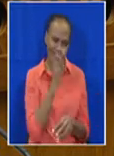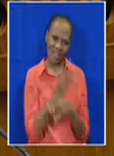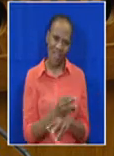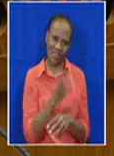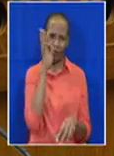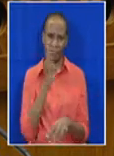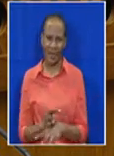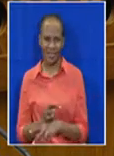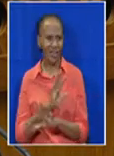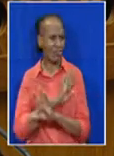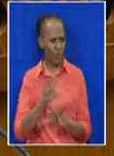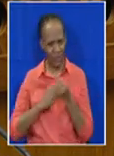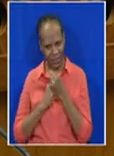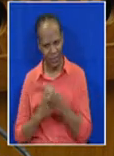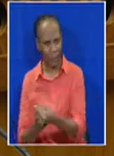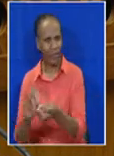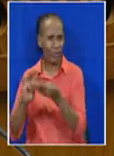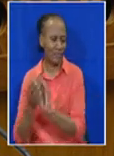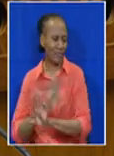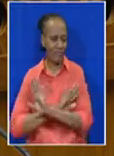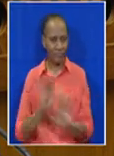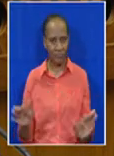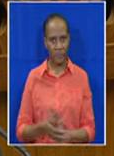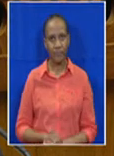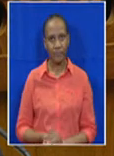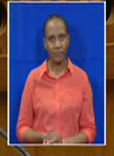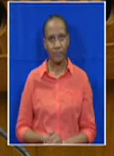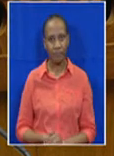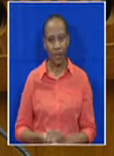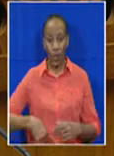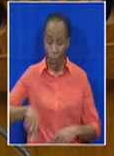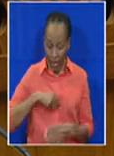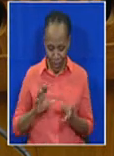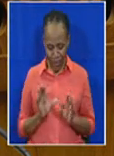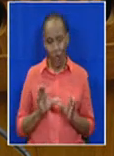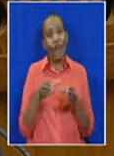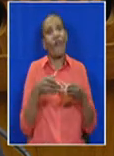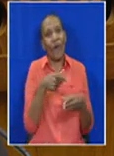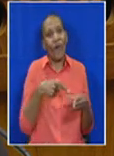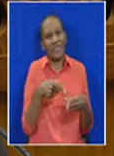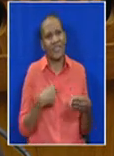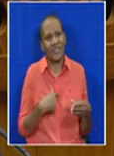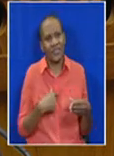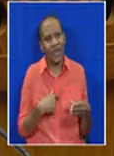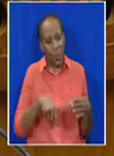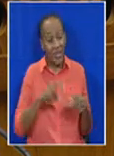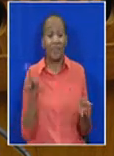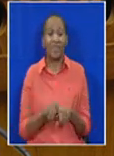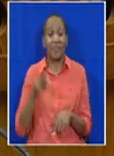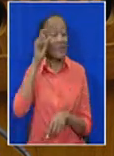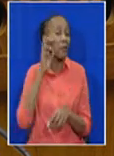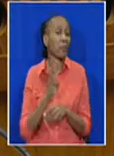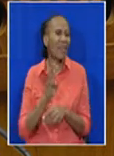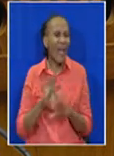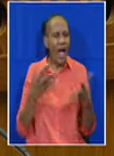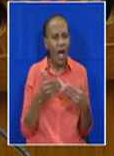acted against the very people who depend on them. But what about us as the committee? What have we as the grandmother done to comfort